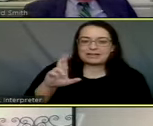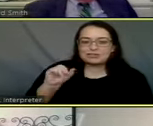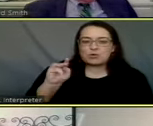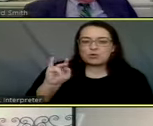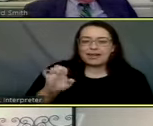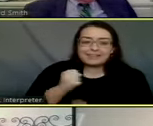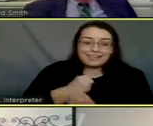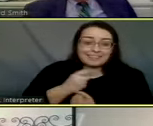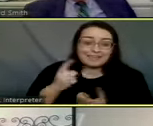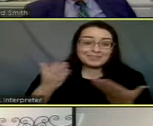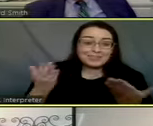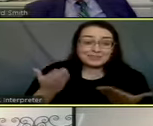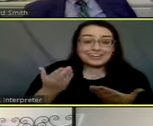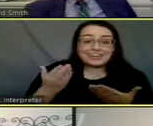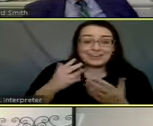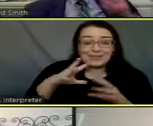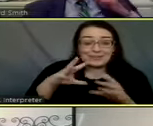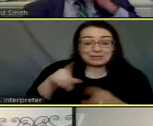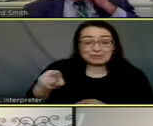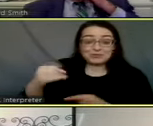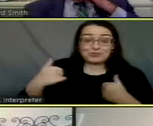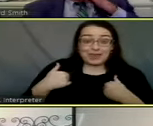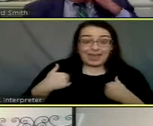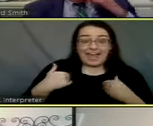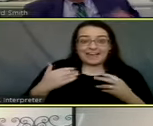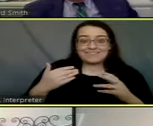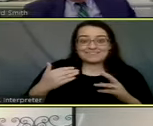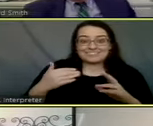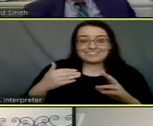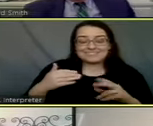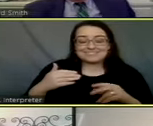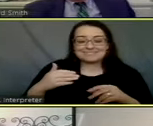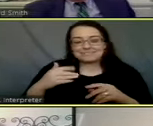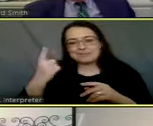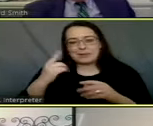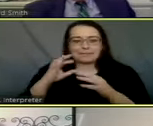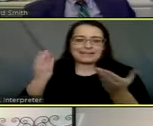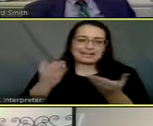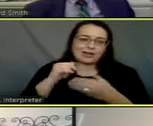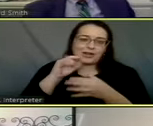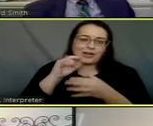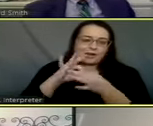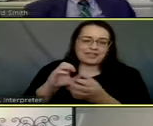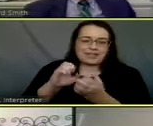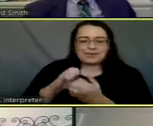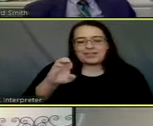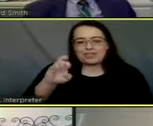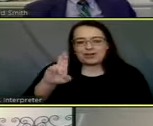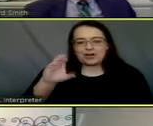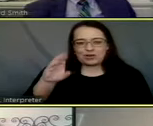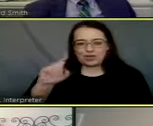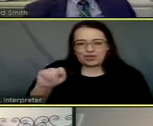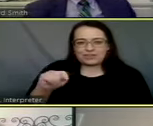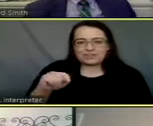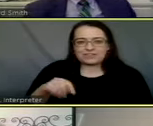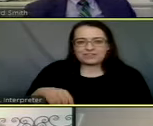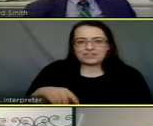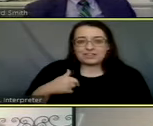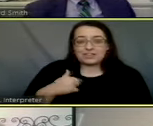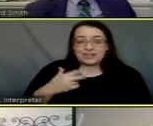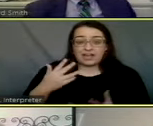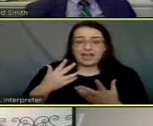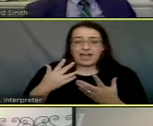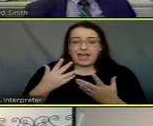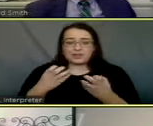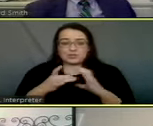love that you're on our call, because you do have an agenda item that's not ERCOT-specific. Yeah, but I just want to say